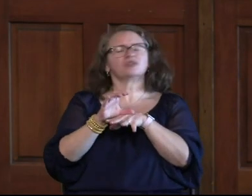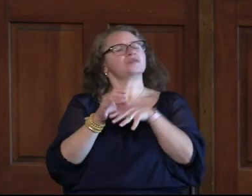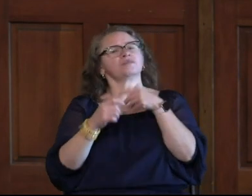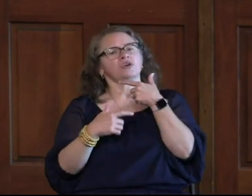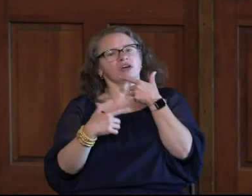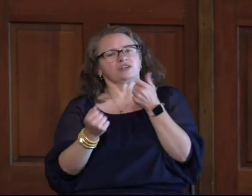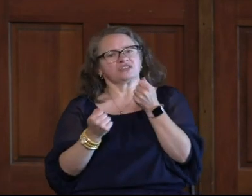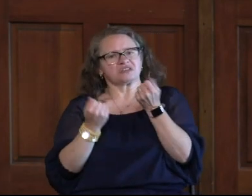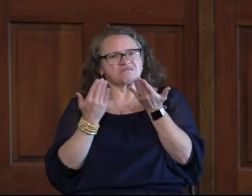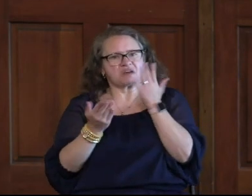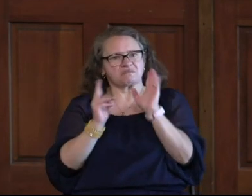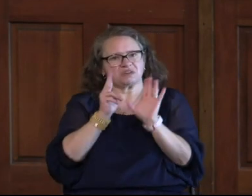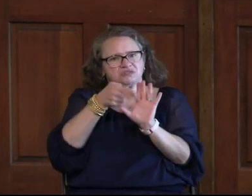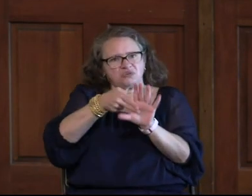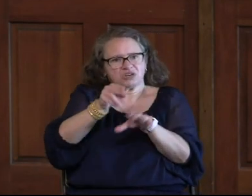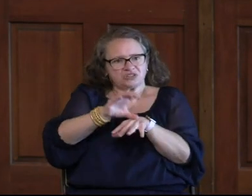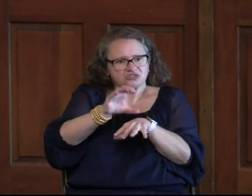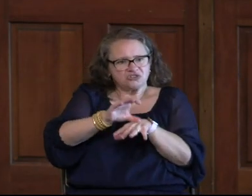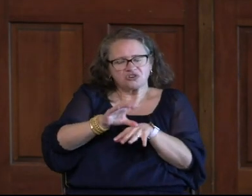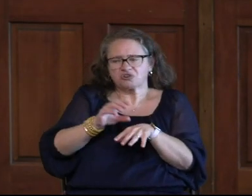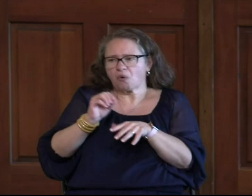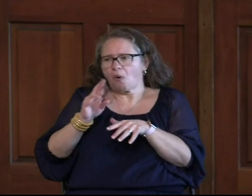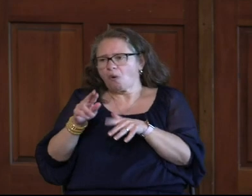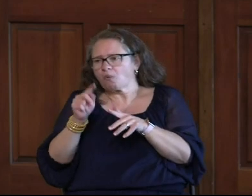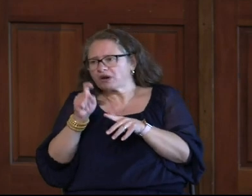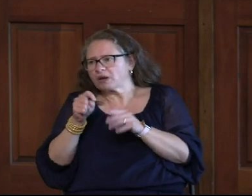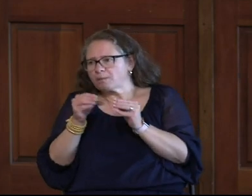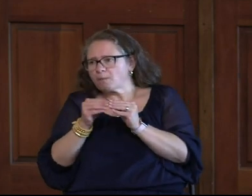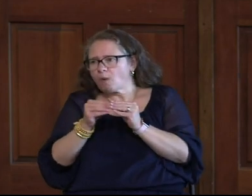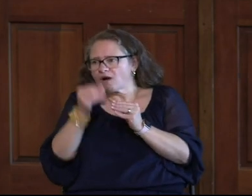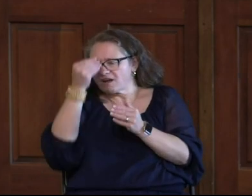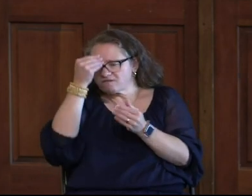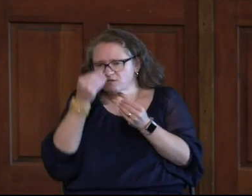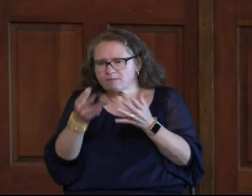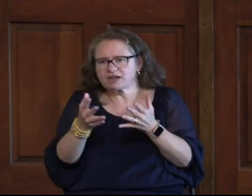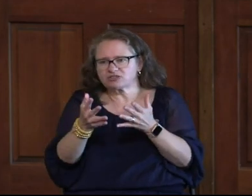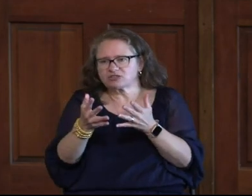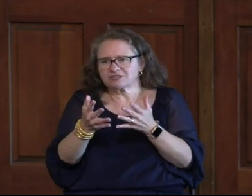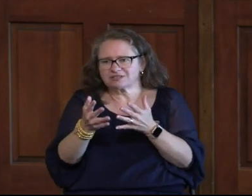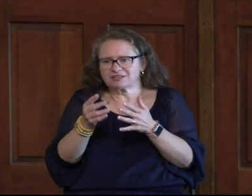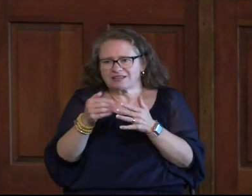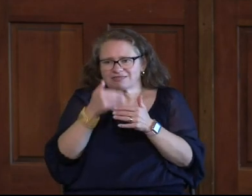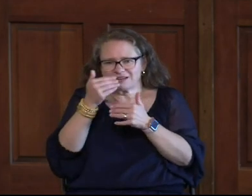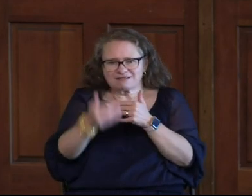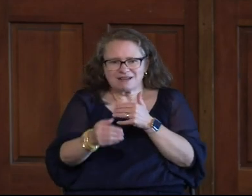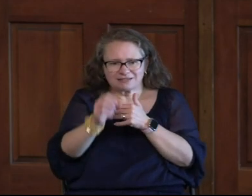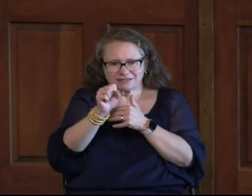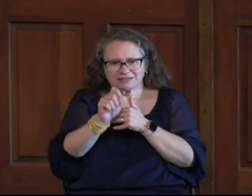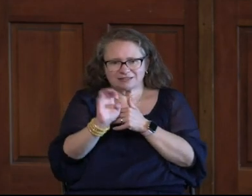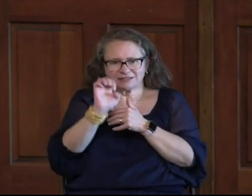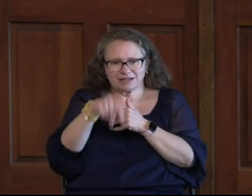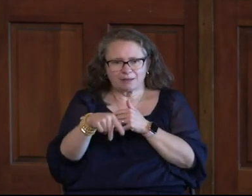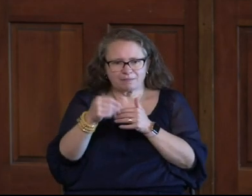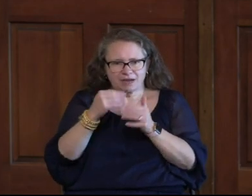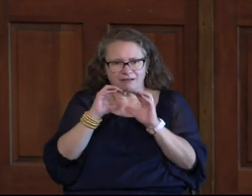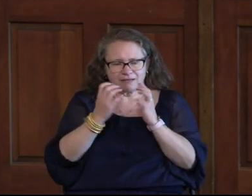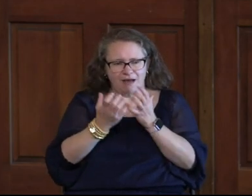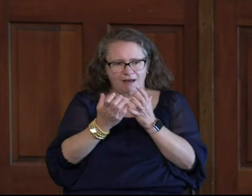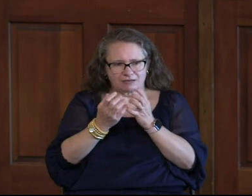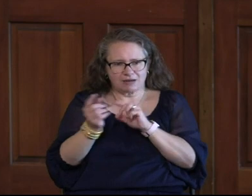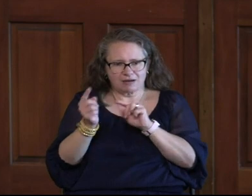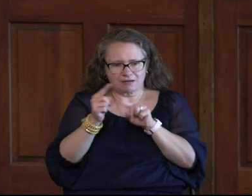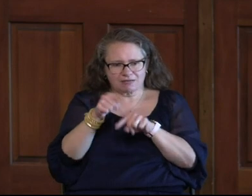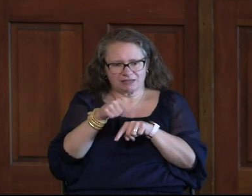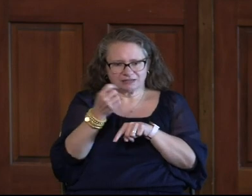interested in And maybe joining the church But we feel like we need A little bit more information That's what the next steps class is about And that's coming up